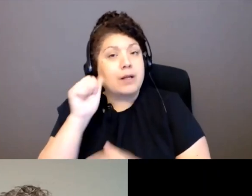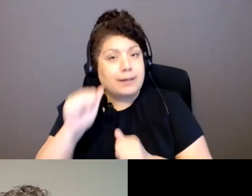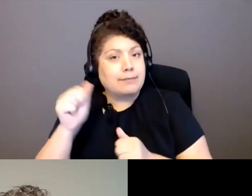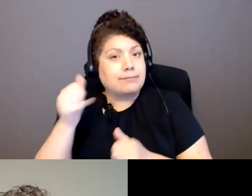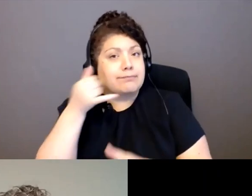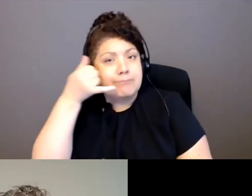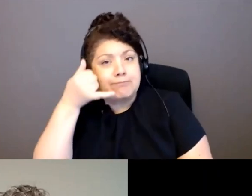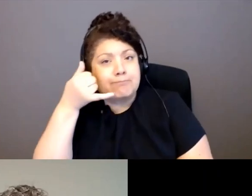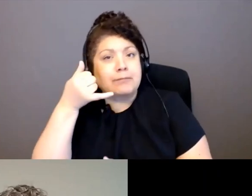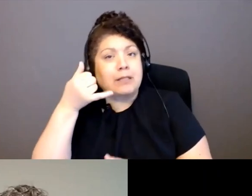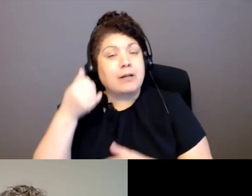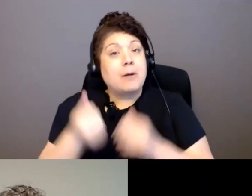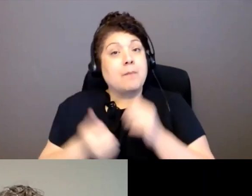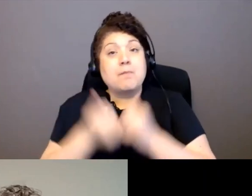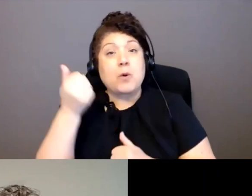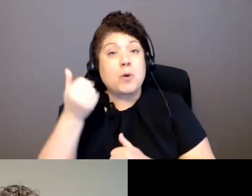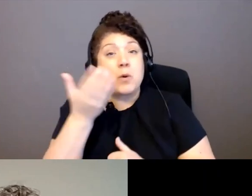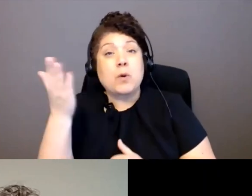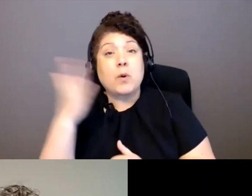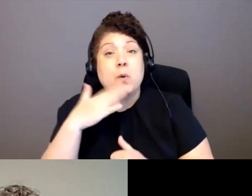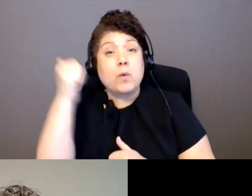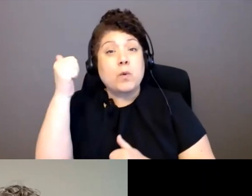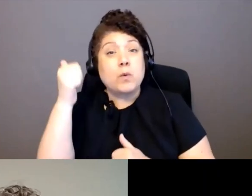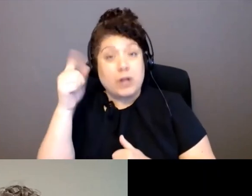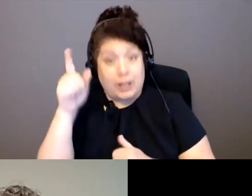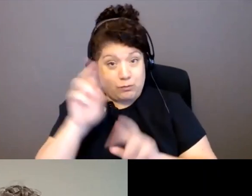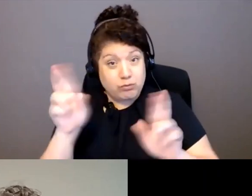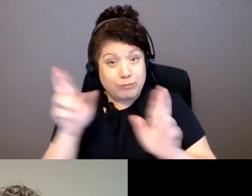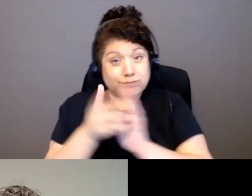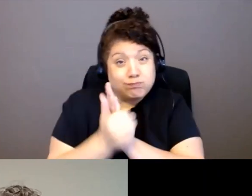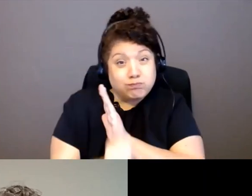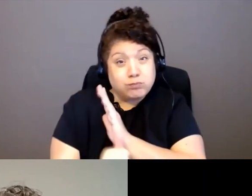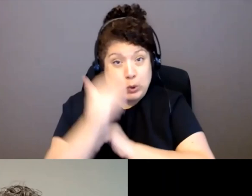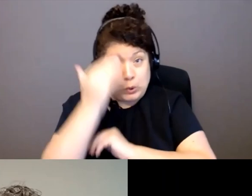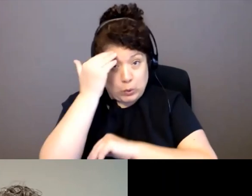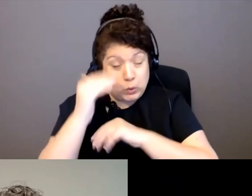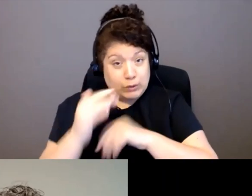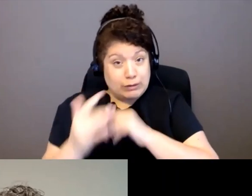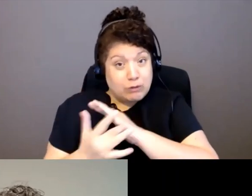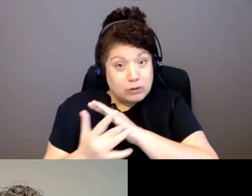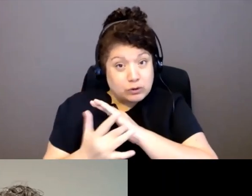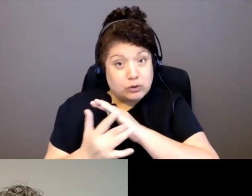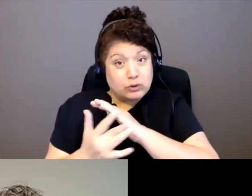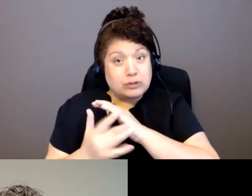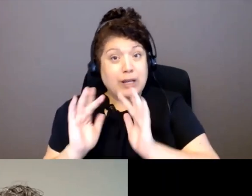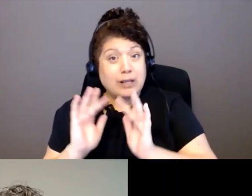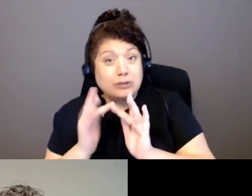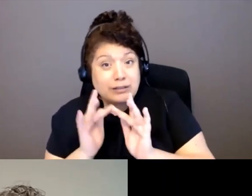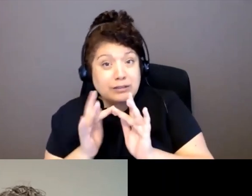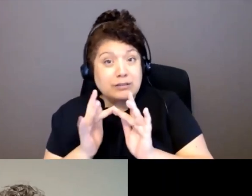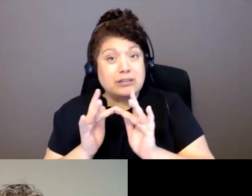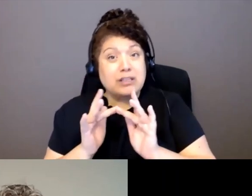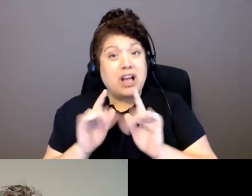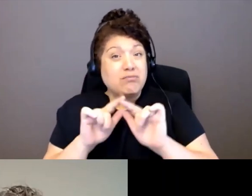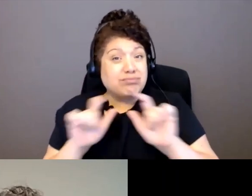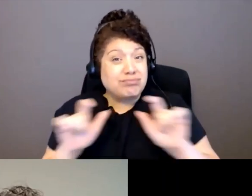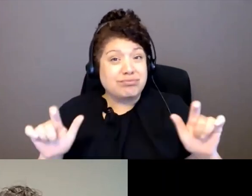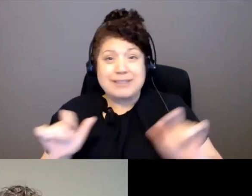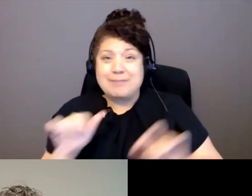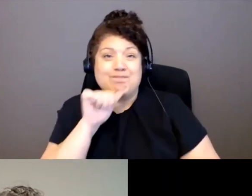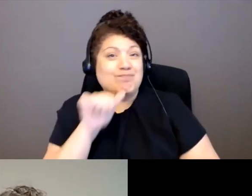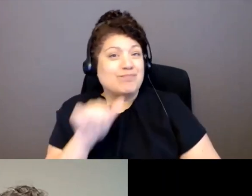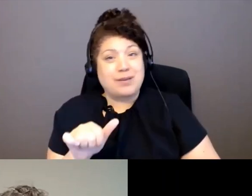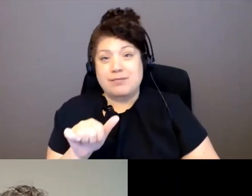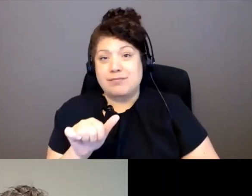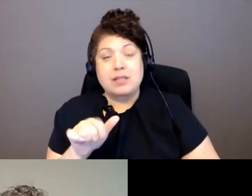know how to use technology as internet users. And so